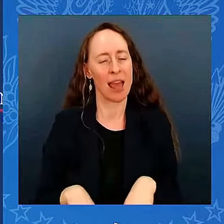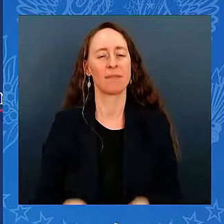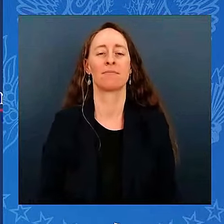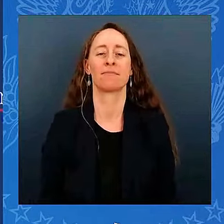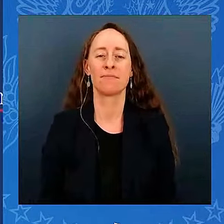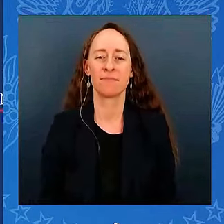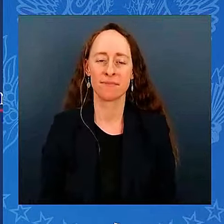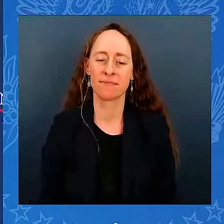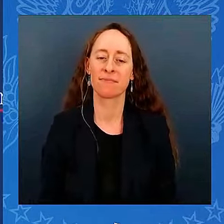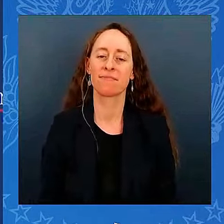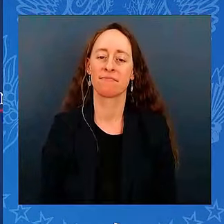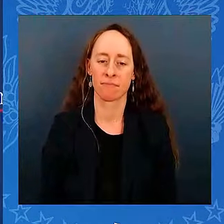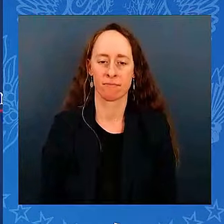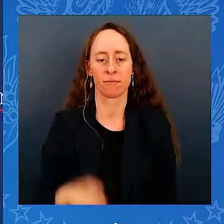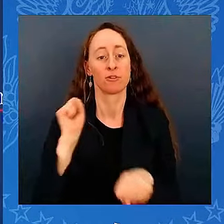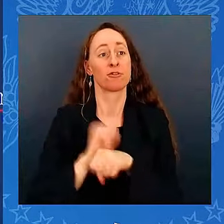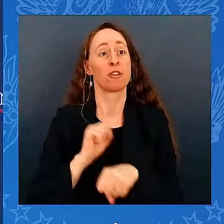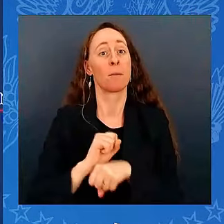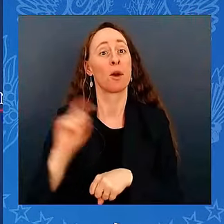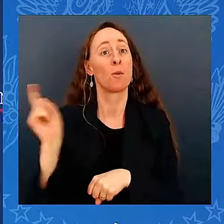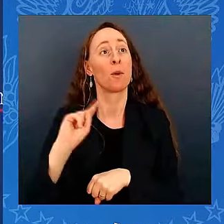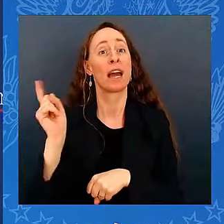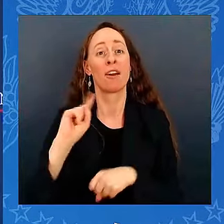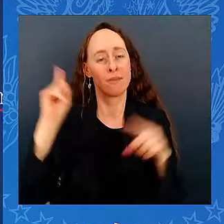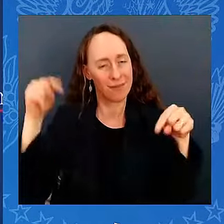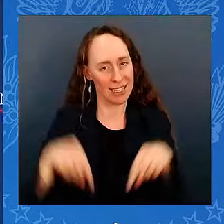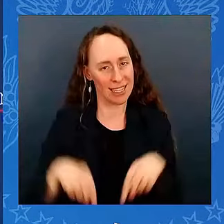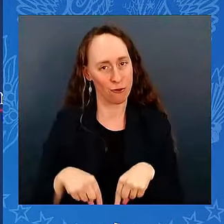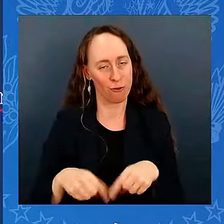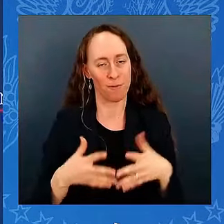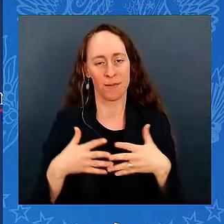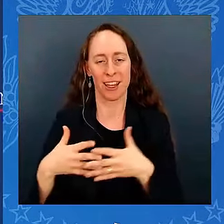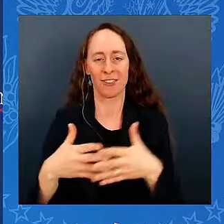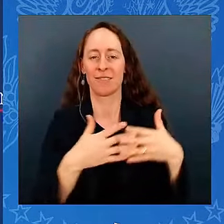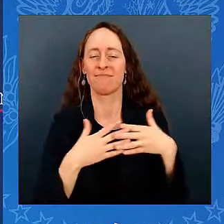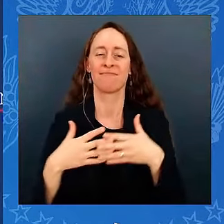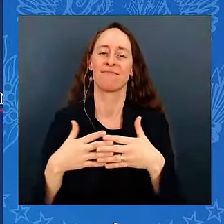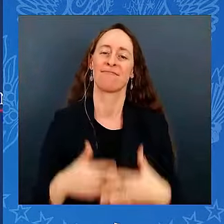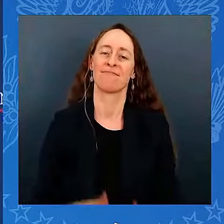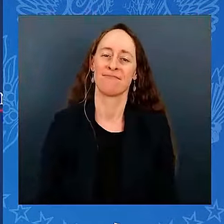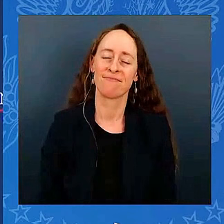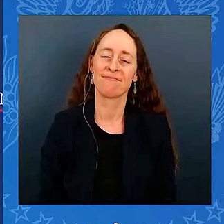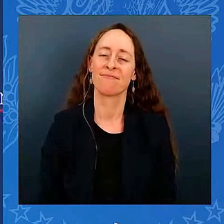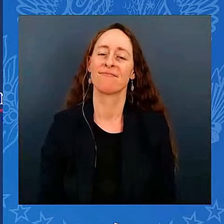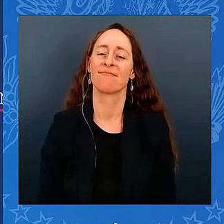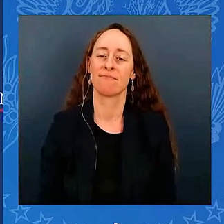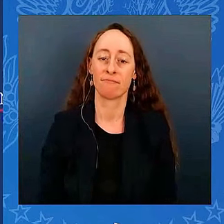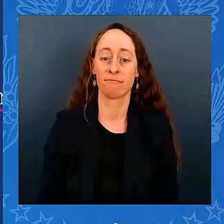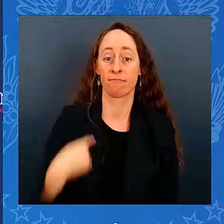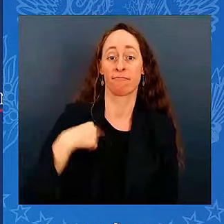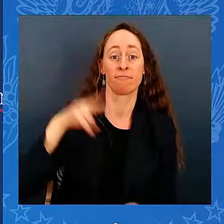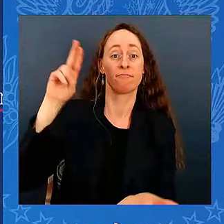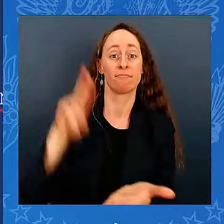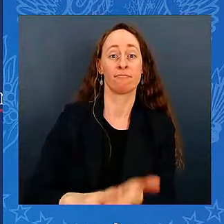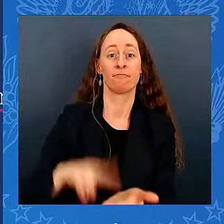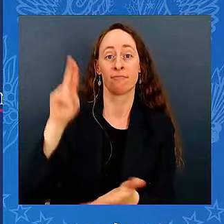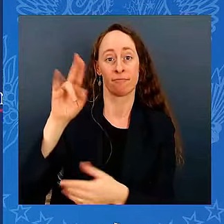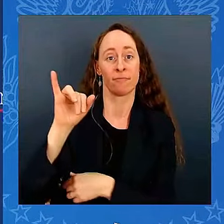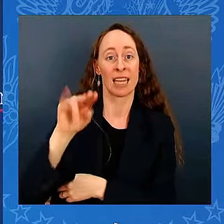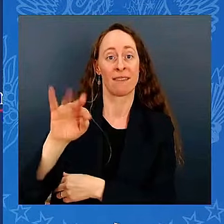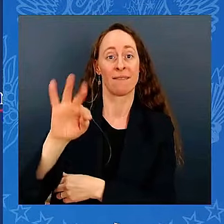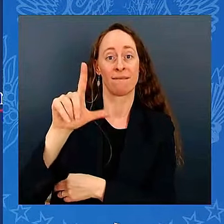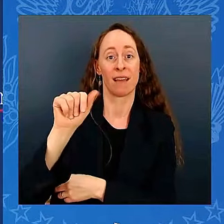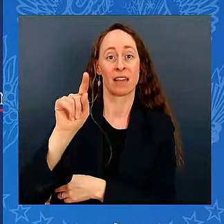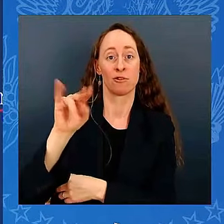But that's not all. I wrote and signed in law the Inflation Reduction Act, the most significant climate law ever anywhere in the history of the world.